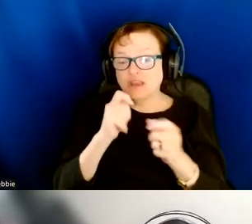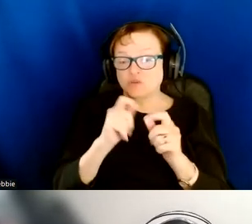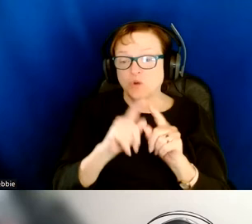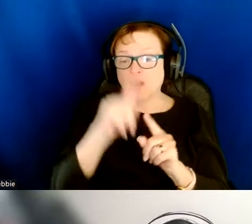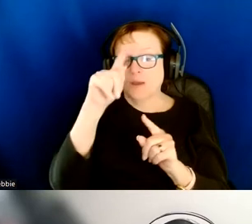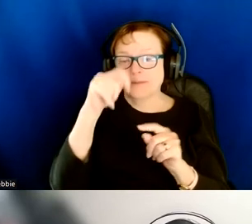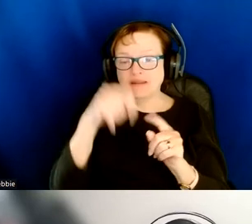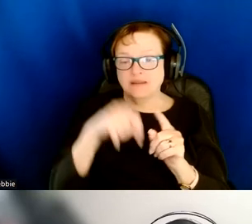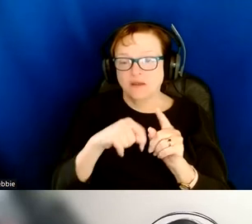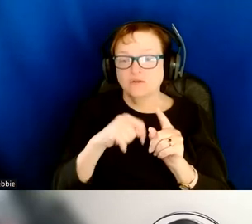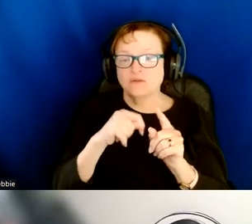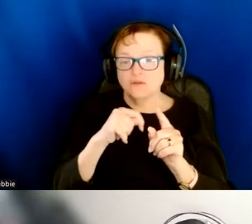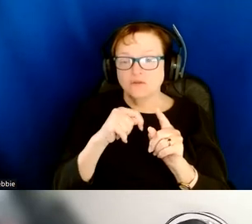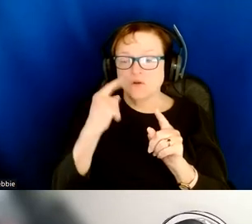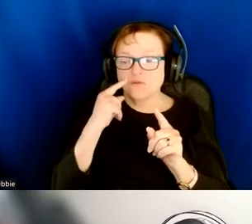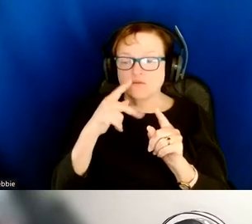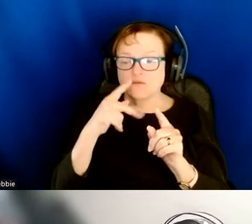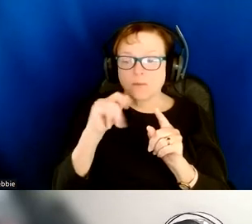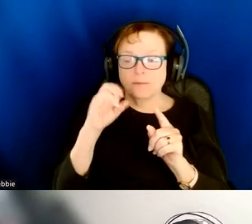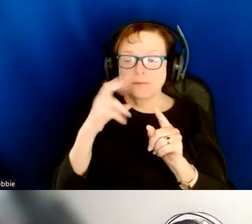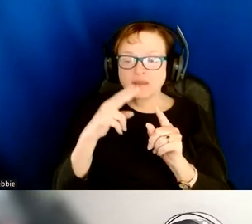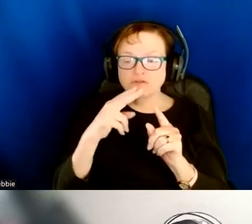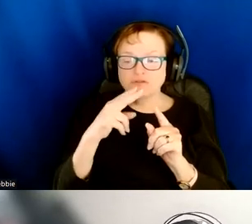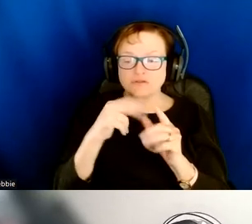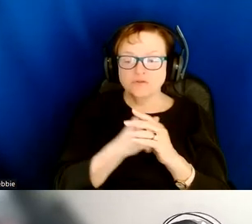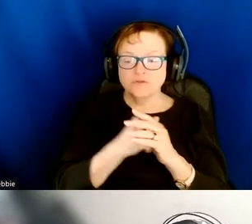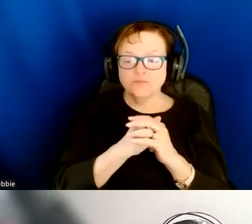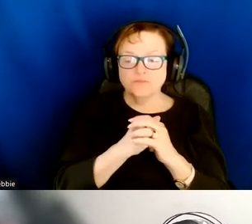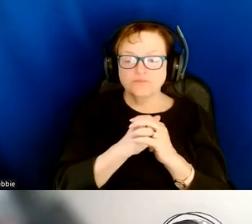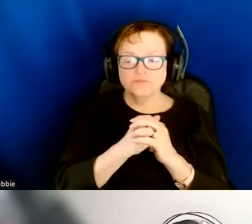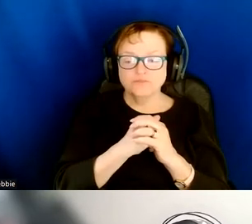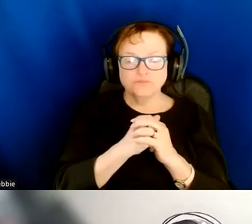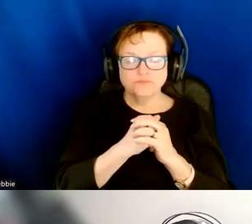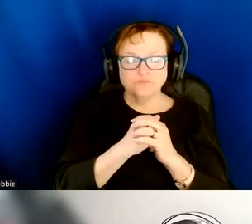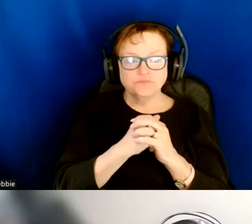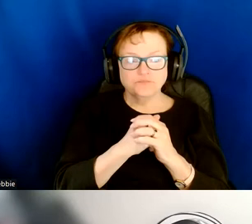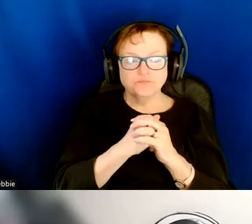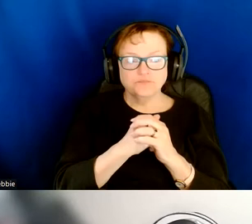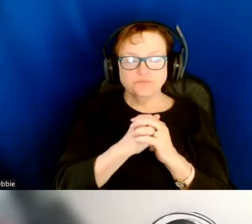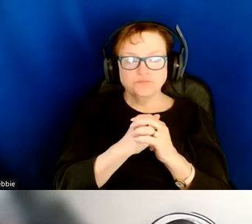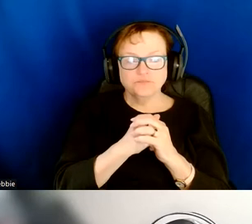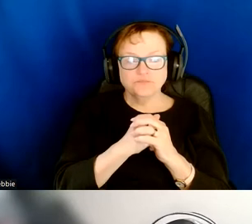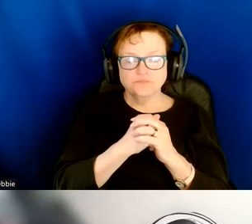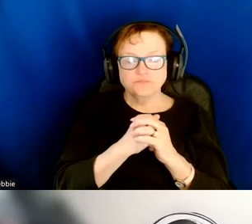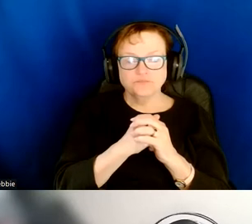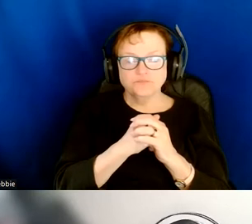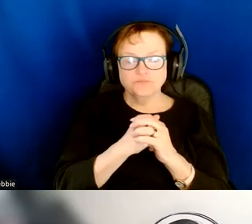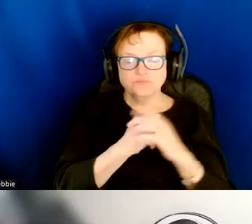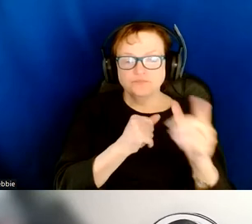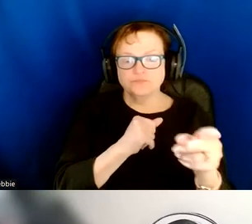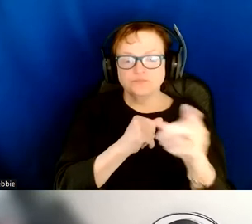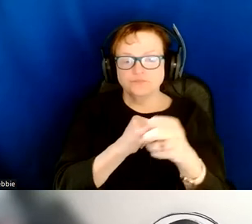Etherscan website, and I'm gaining a line graph of the daily transactions. So, I'm just going to go to this website, yes,